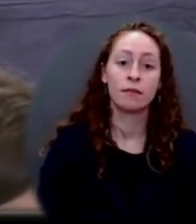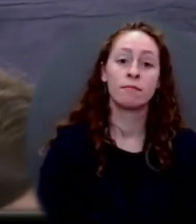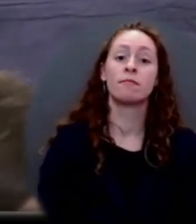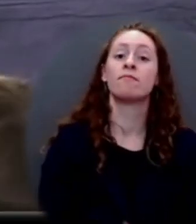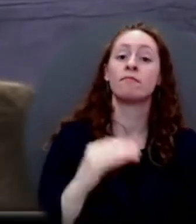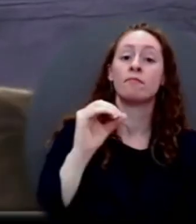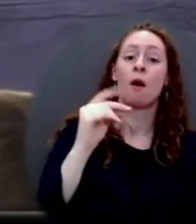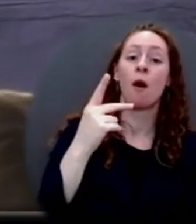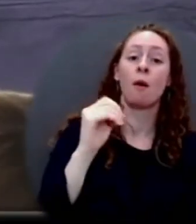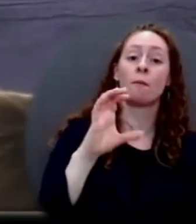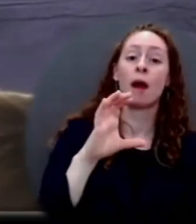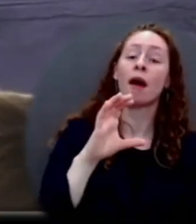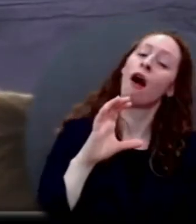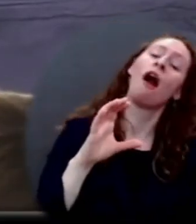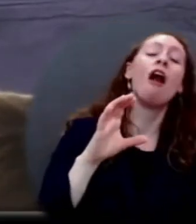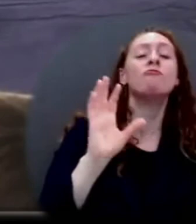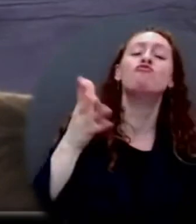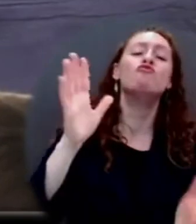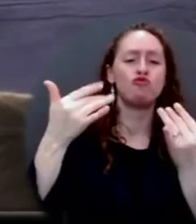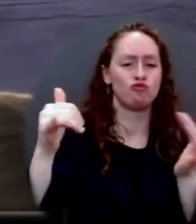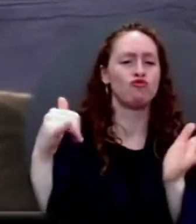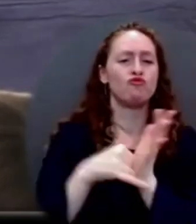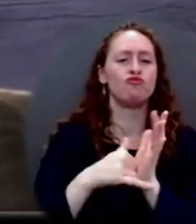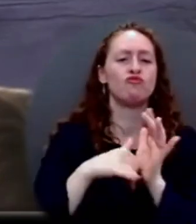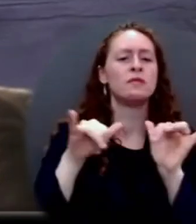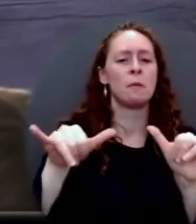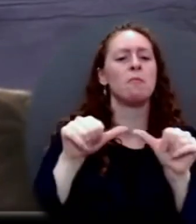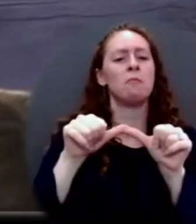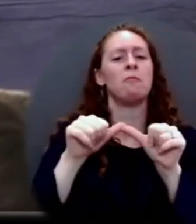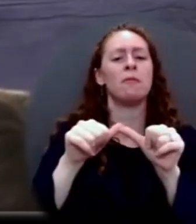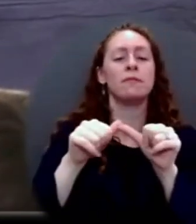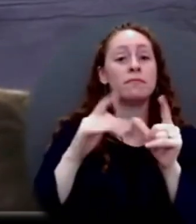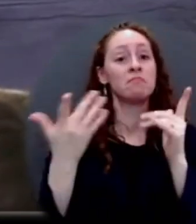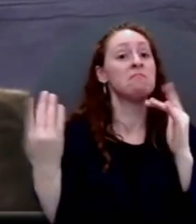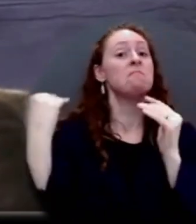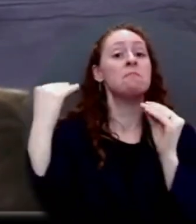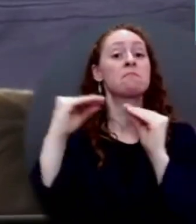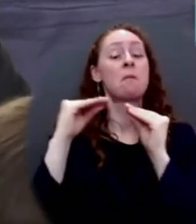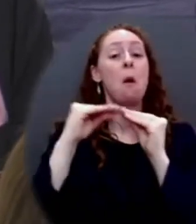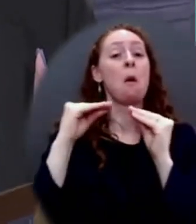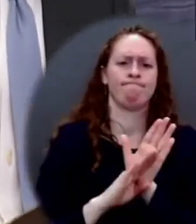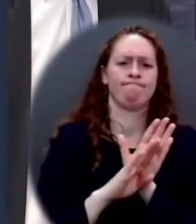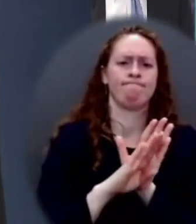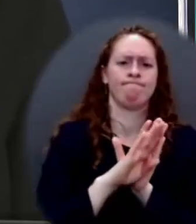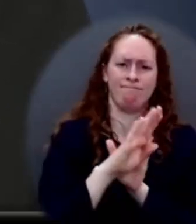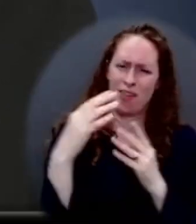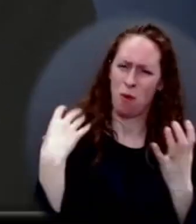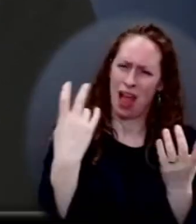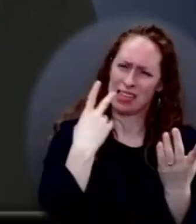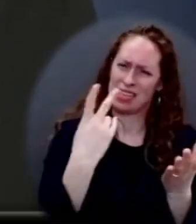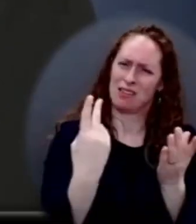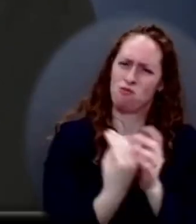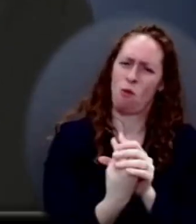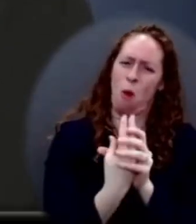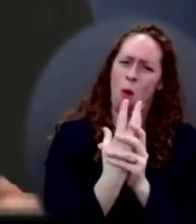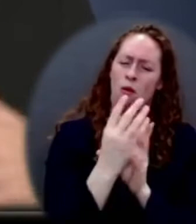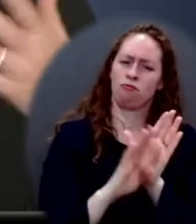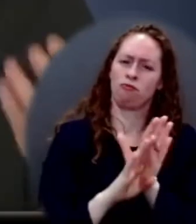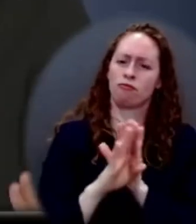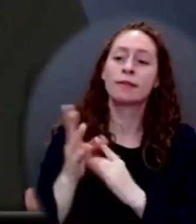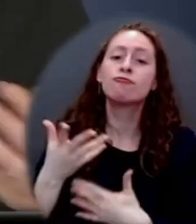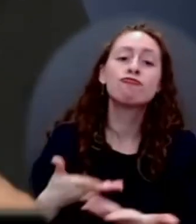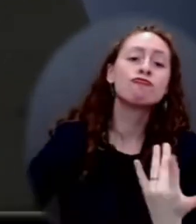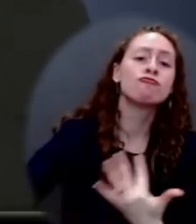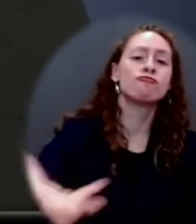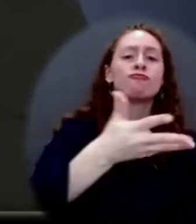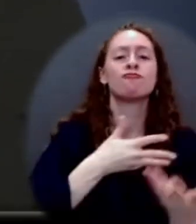amount of oil production increase. Why is the White House's reaction different this time? As appropriate. And obviously, as